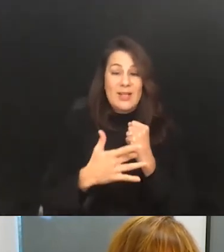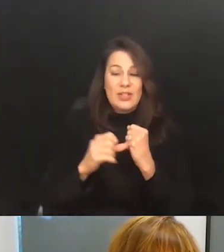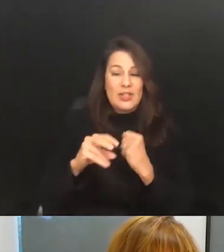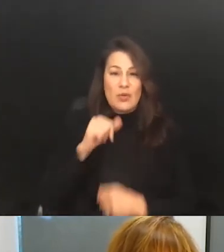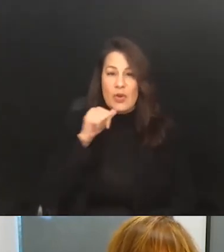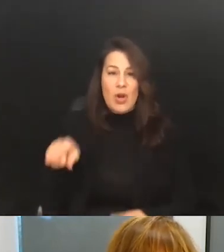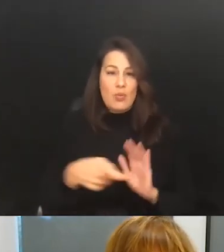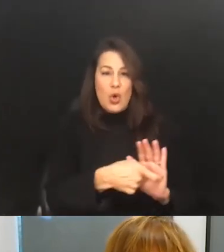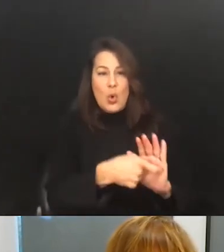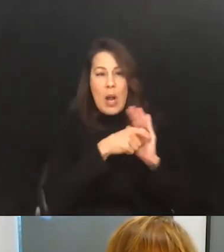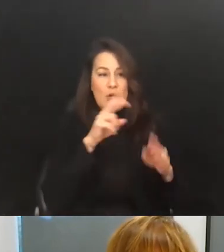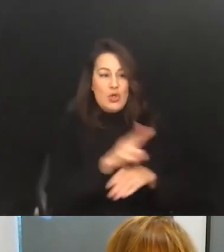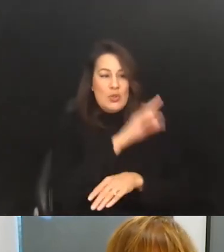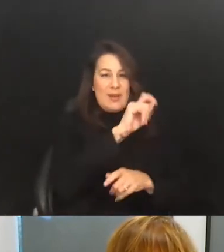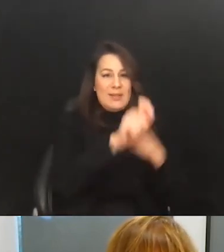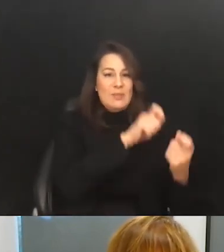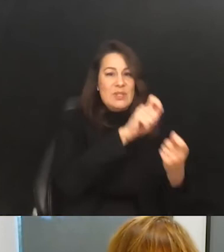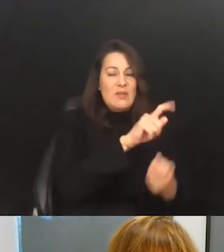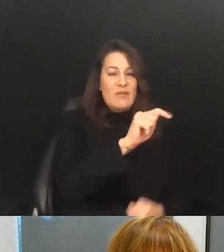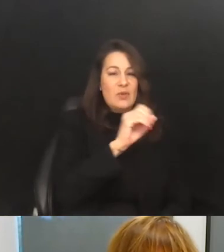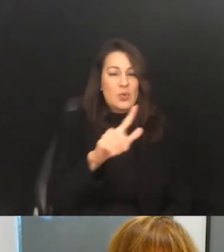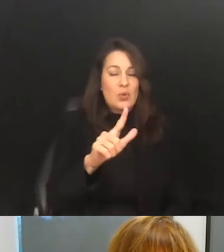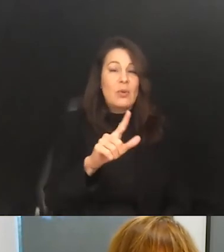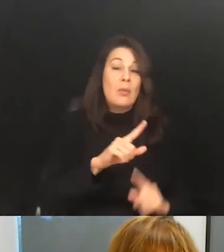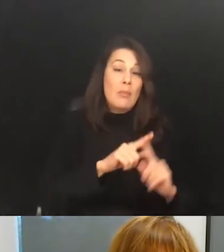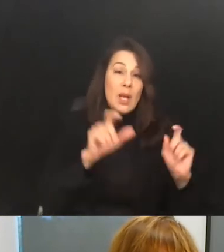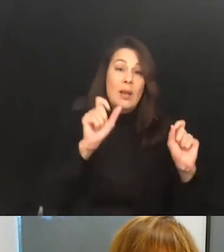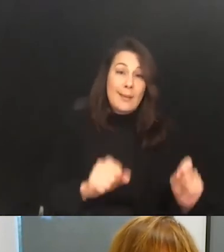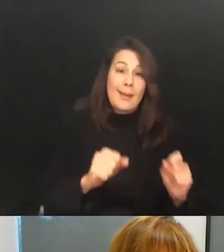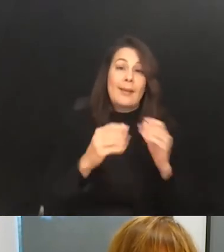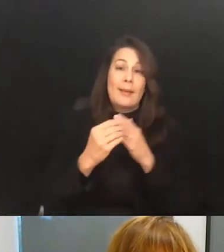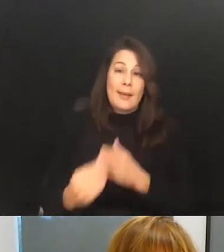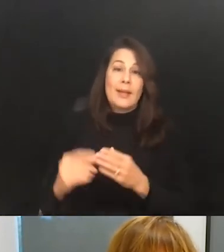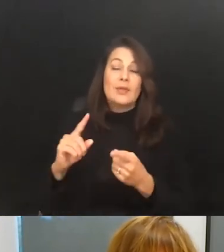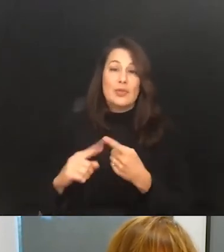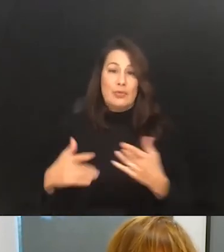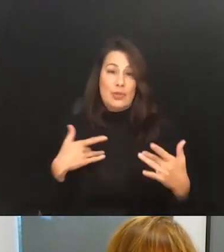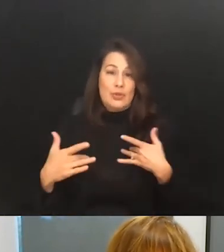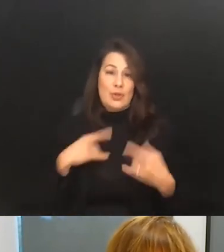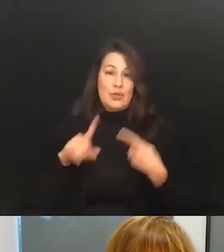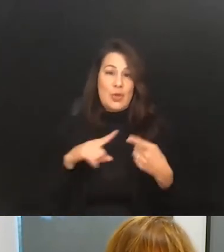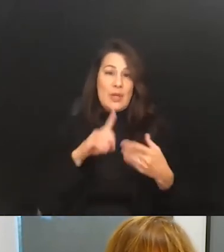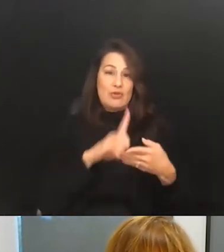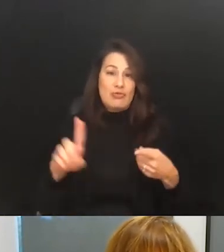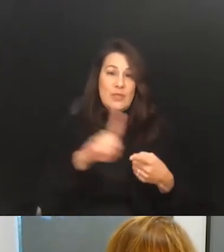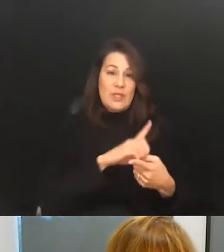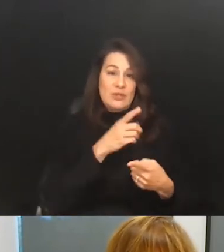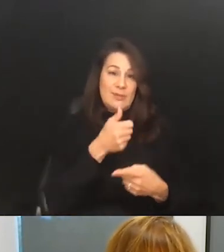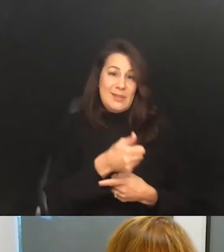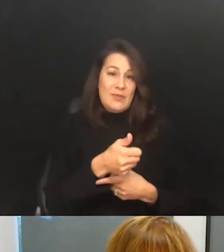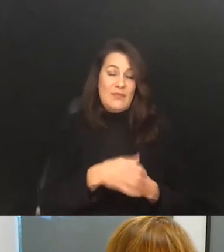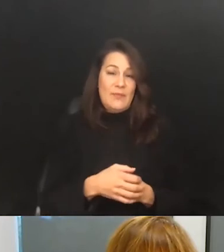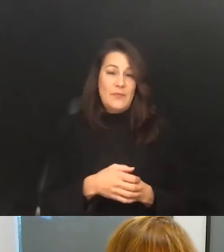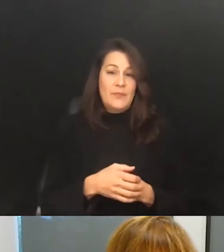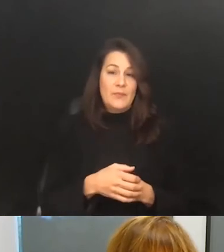screening tool. Um, which again, could lead to concerns about discrimination itself, or just